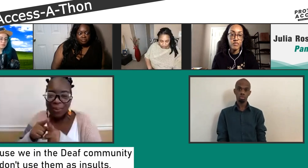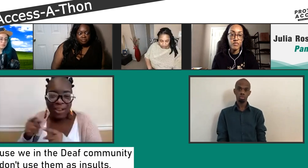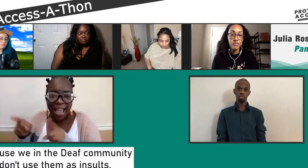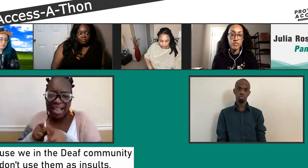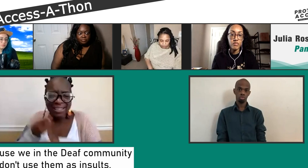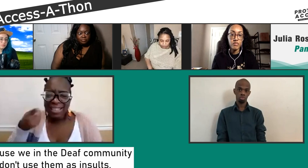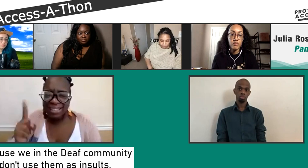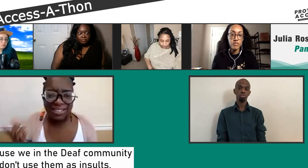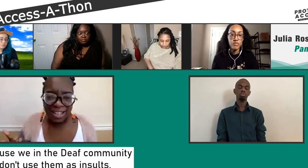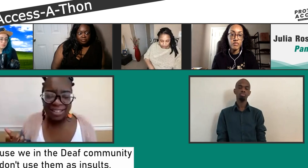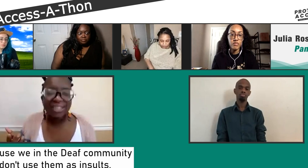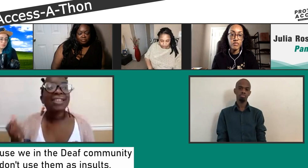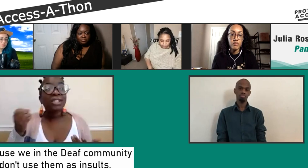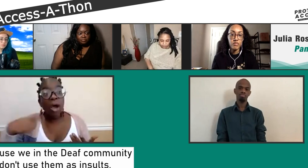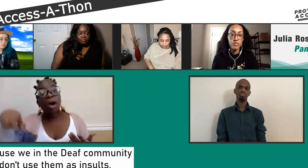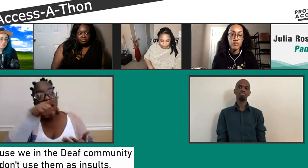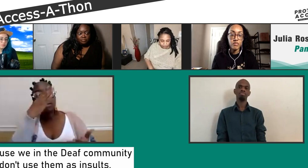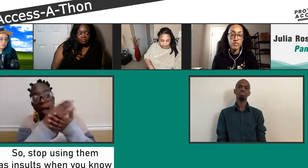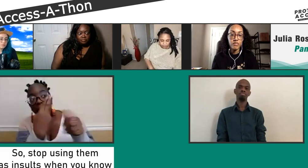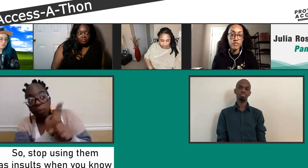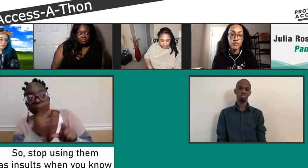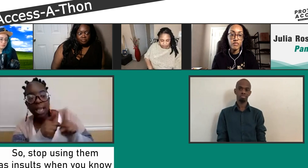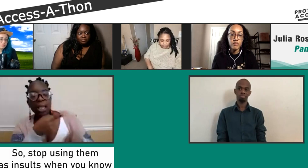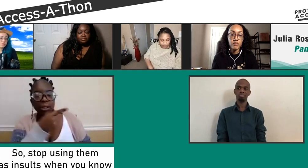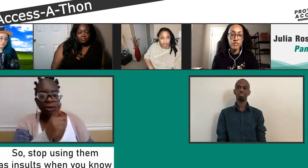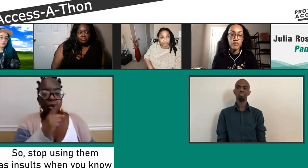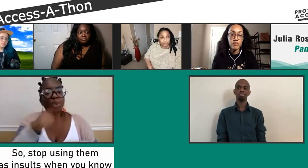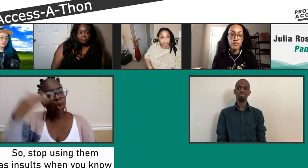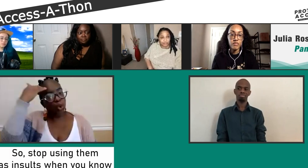community. So, please stop using hearing impaired.